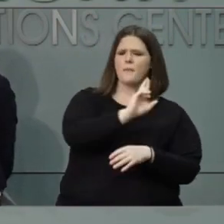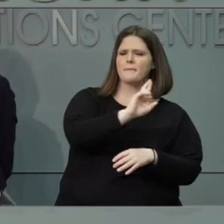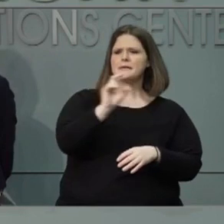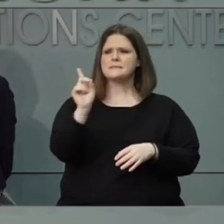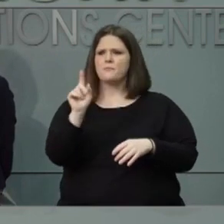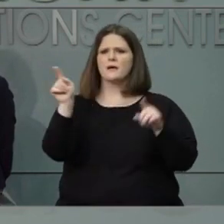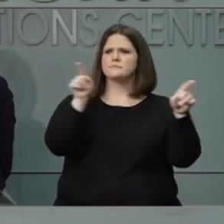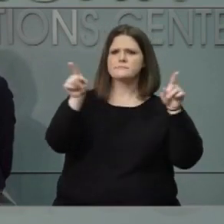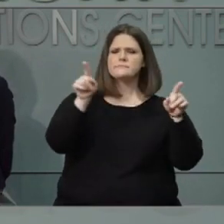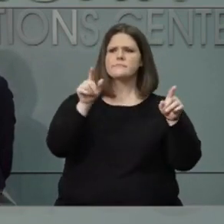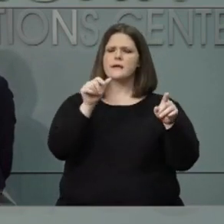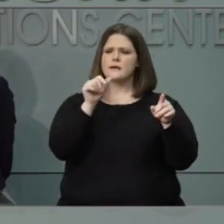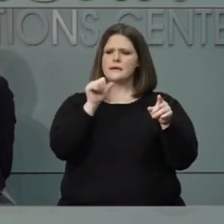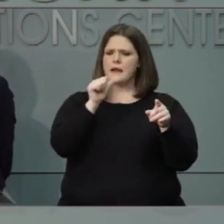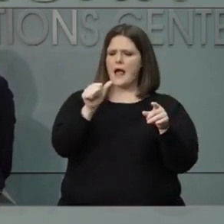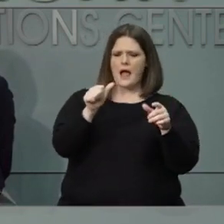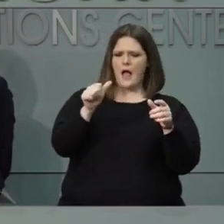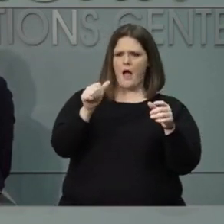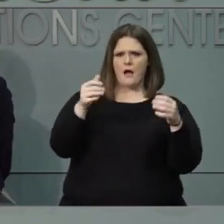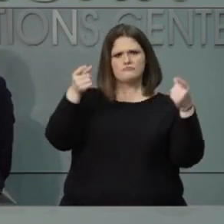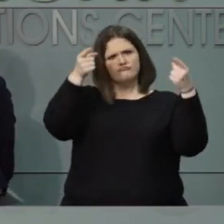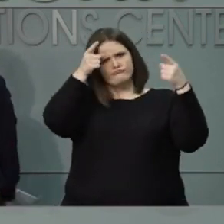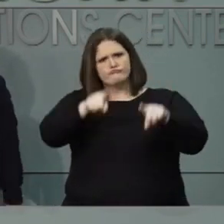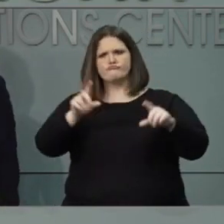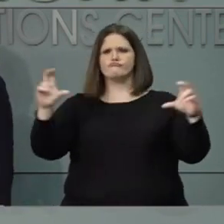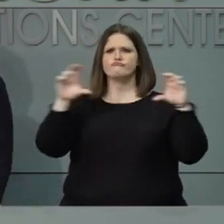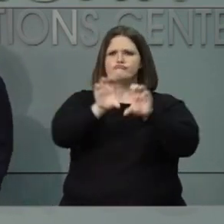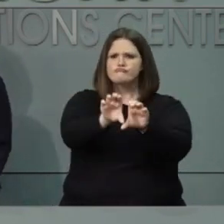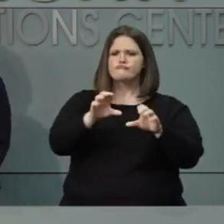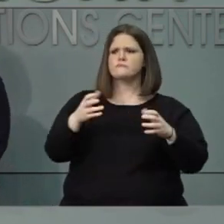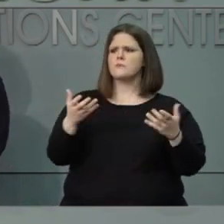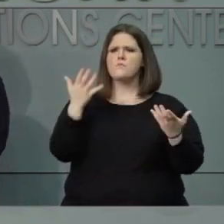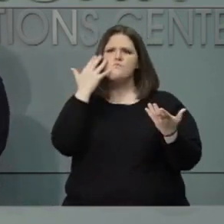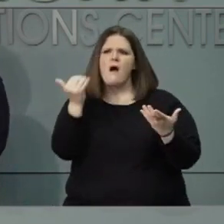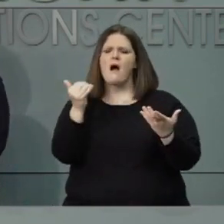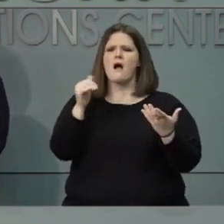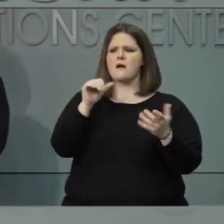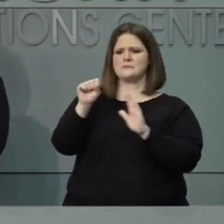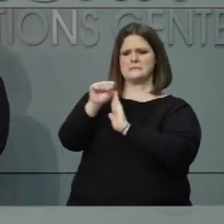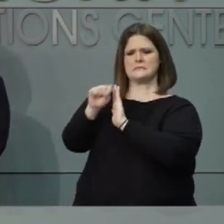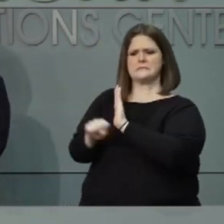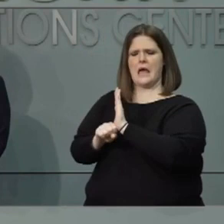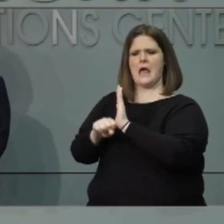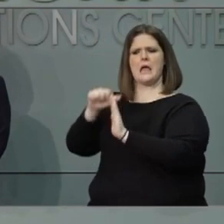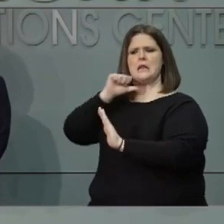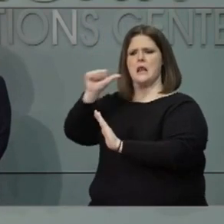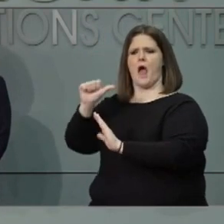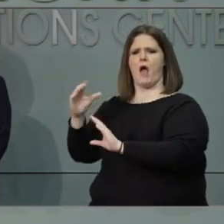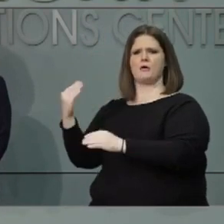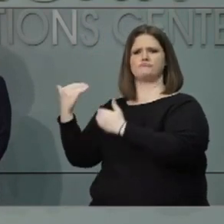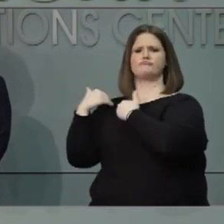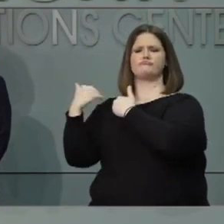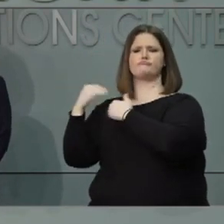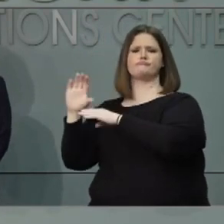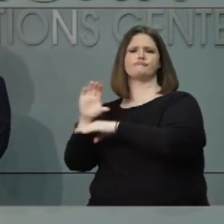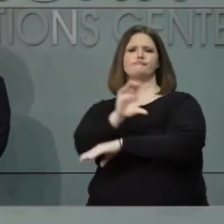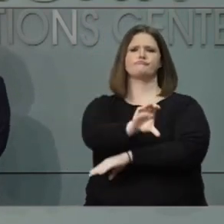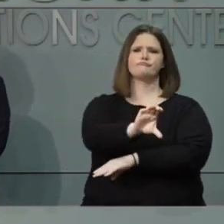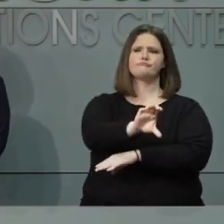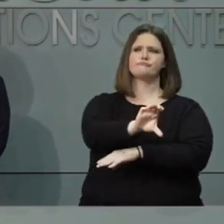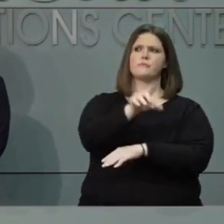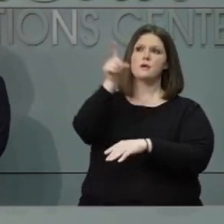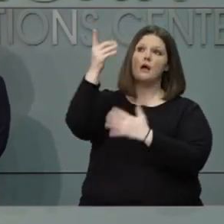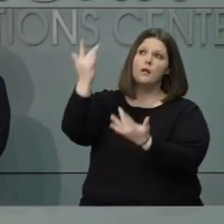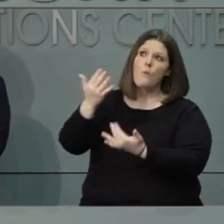North Carolina for state lawmakers to provide additional aid in the absence of that federal support that that